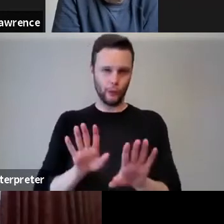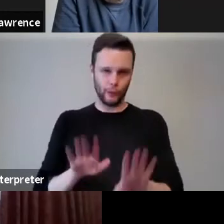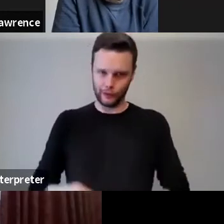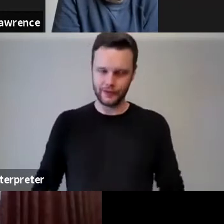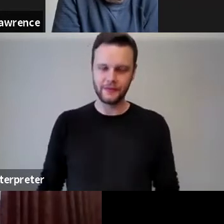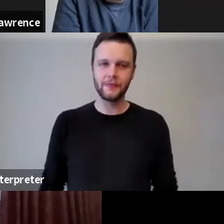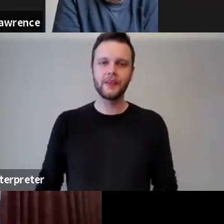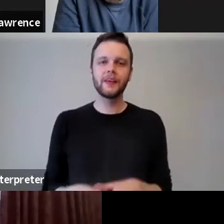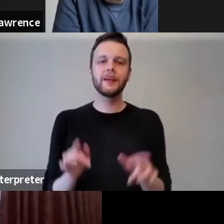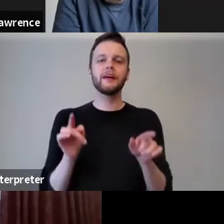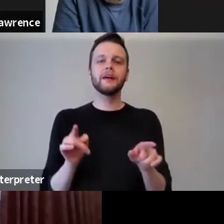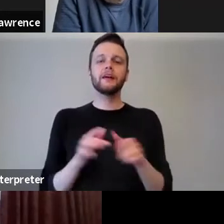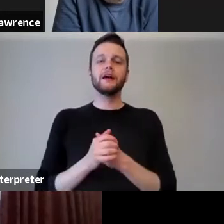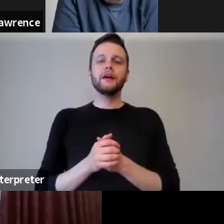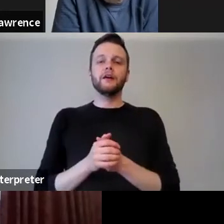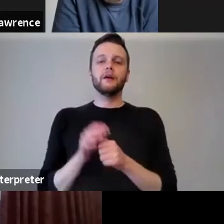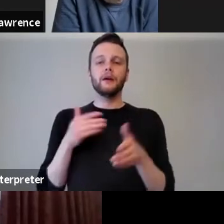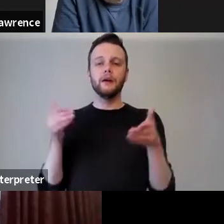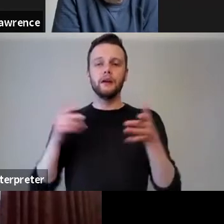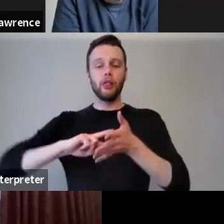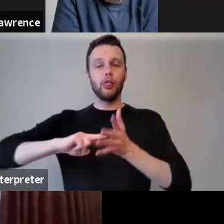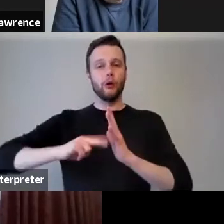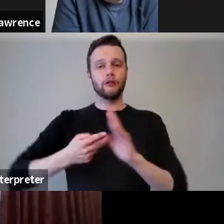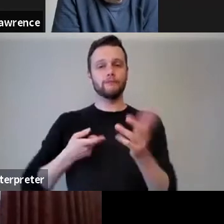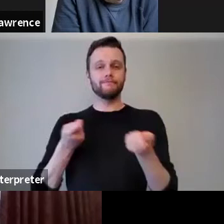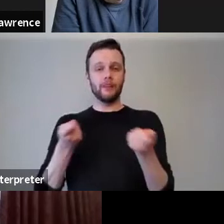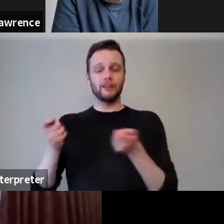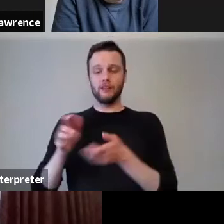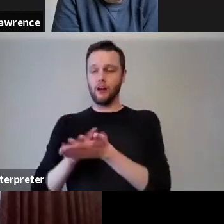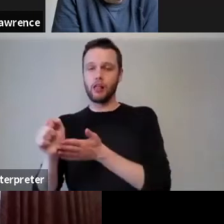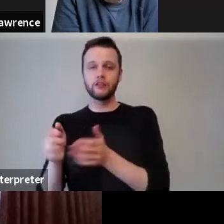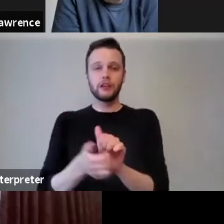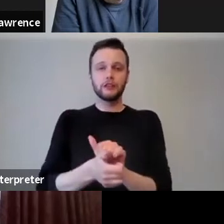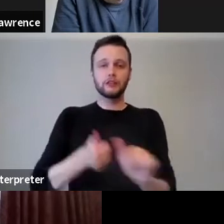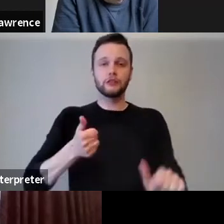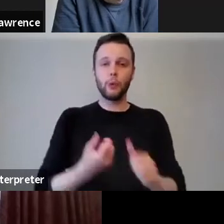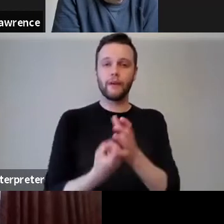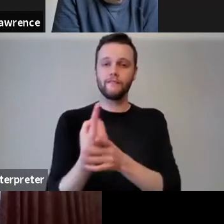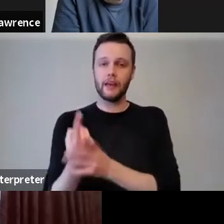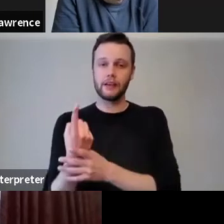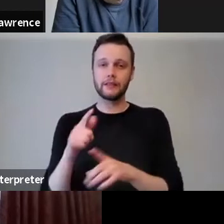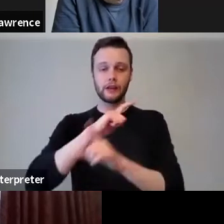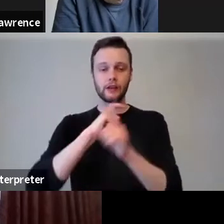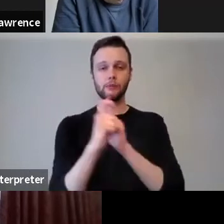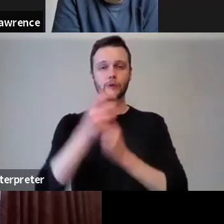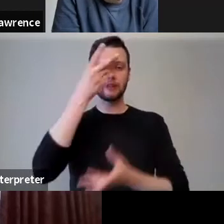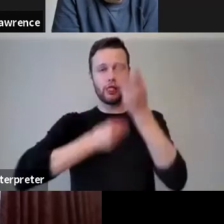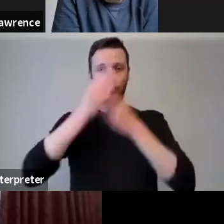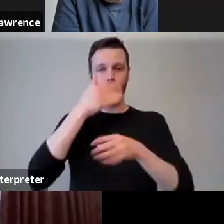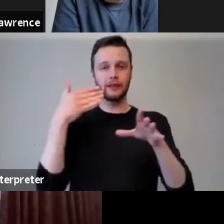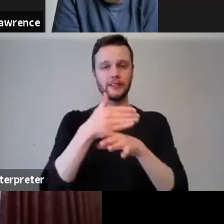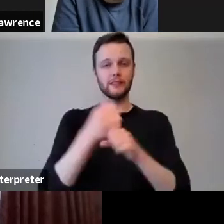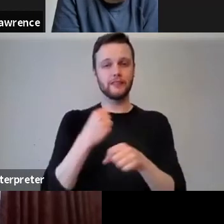It basically is the organisation that manages all the culture and sporting and events and community learning activity for the city of